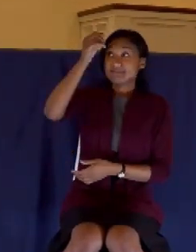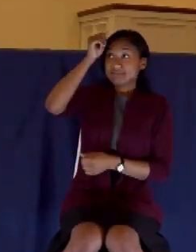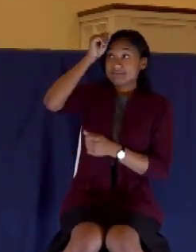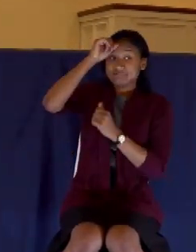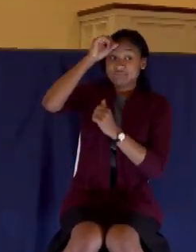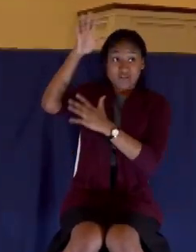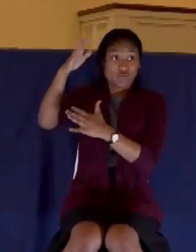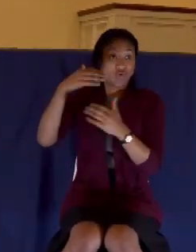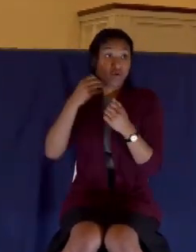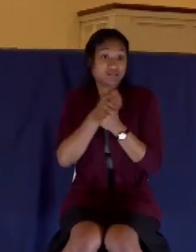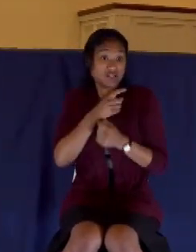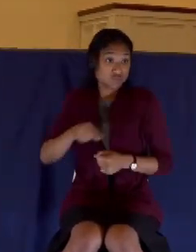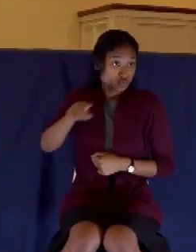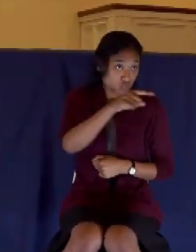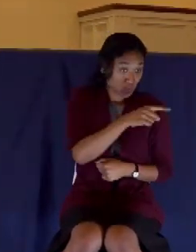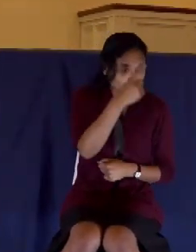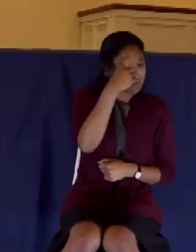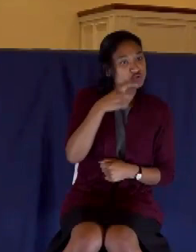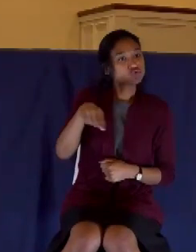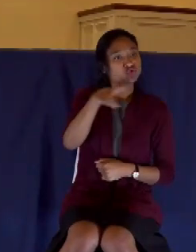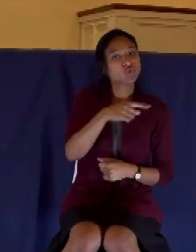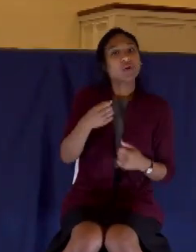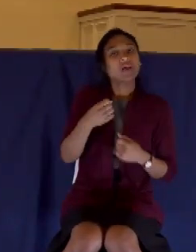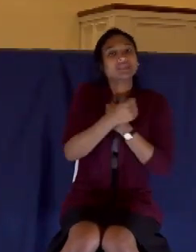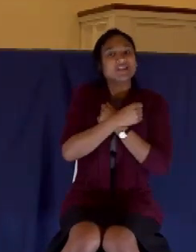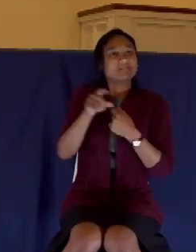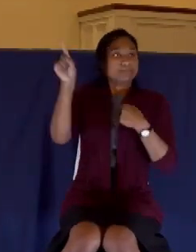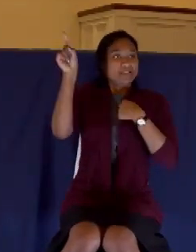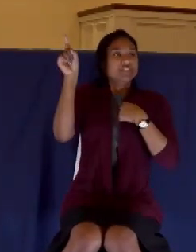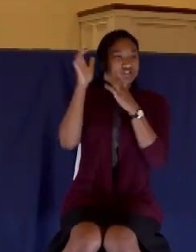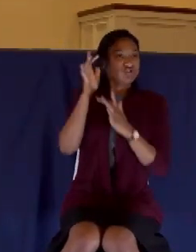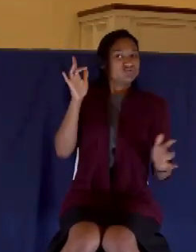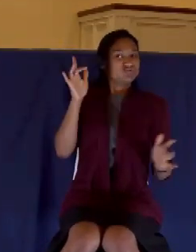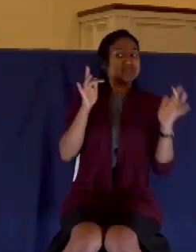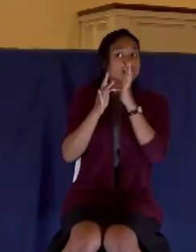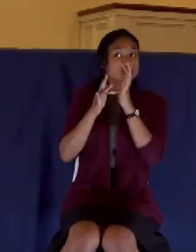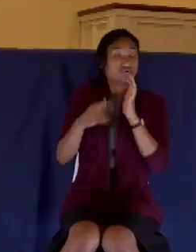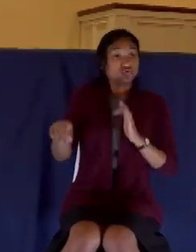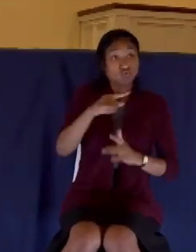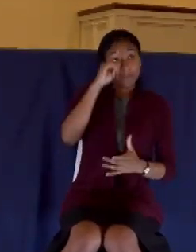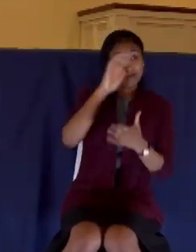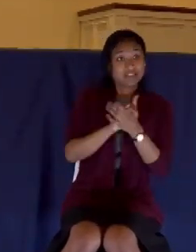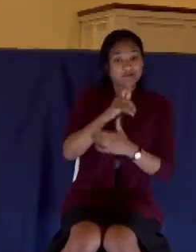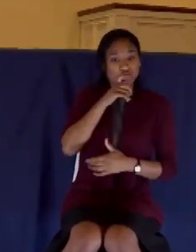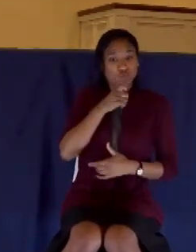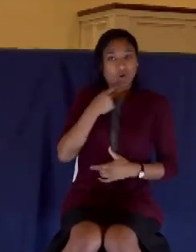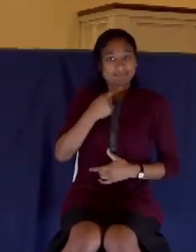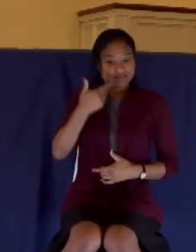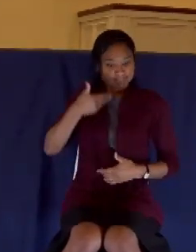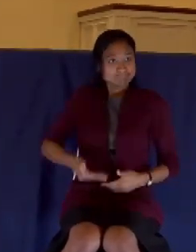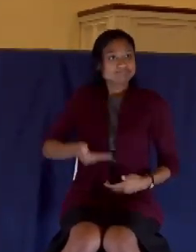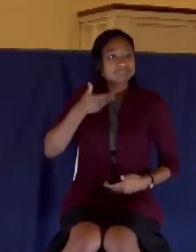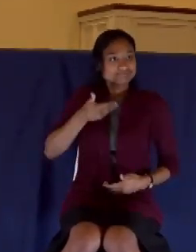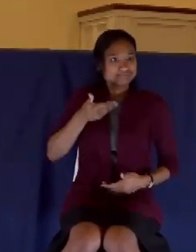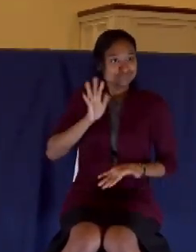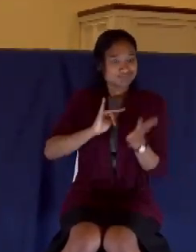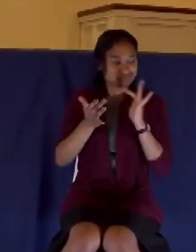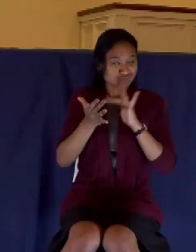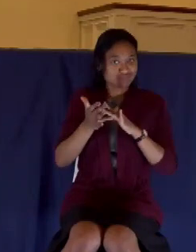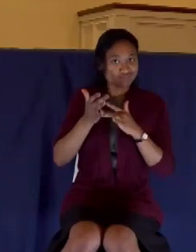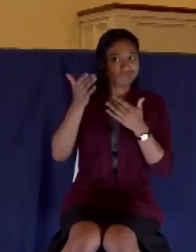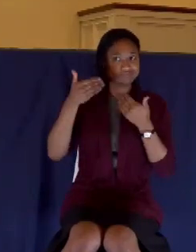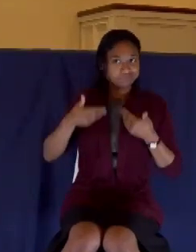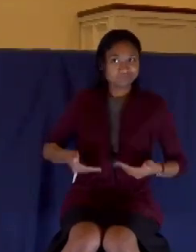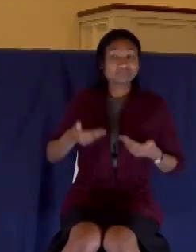have believed that I came from God. You believe who I am, who I say I am, that I came from God, Jesus says, and you